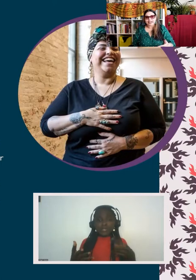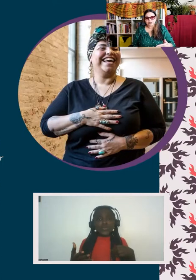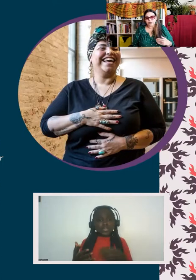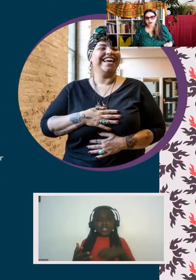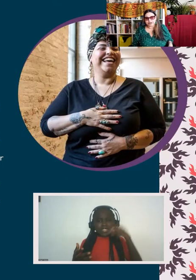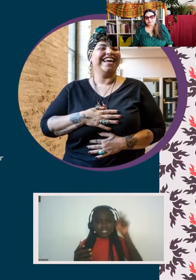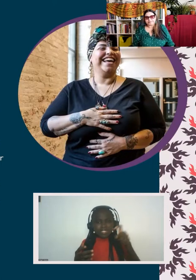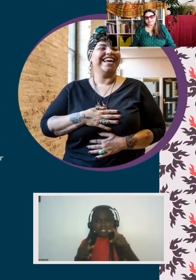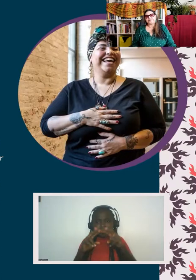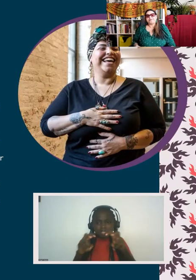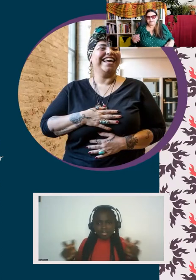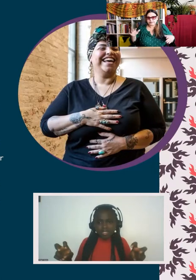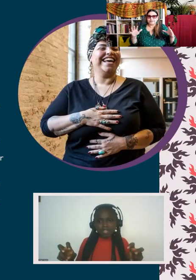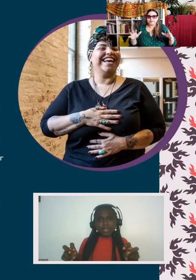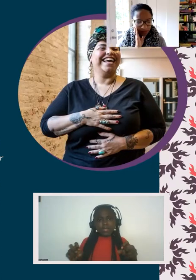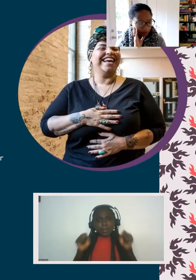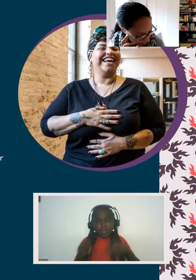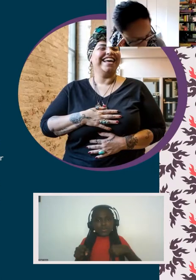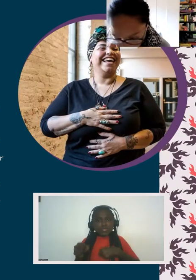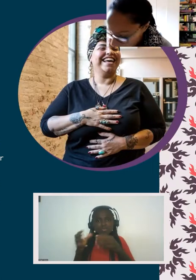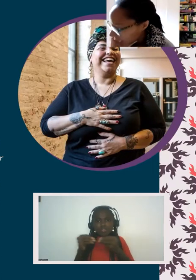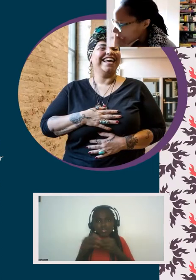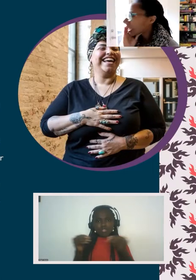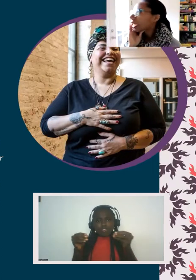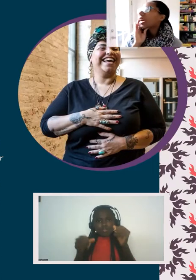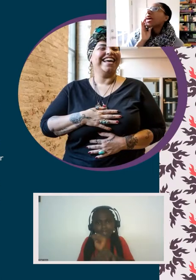is actually the work. Yes. Yes.